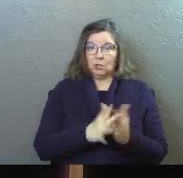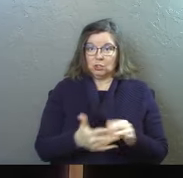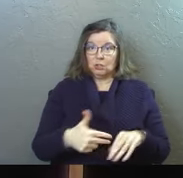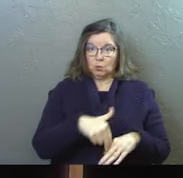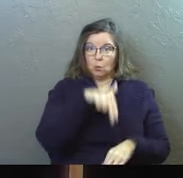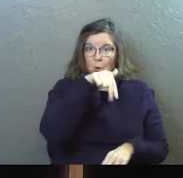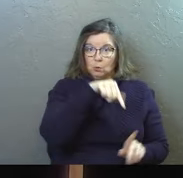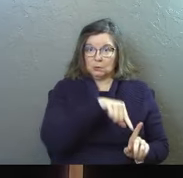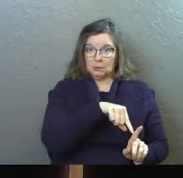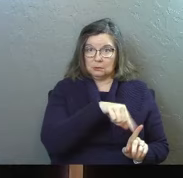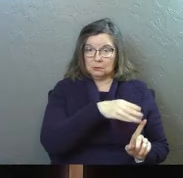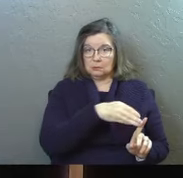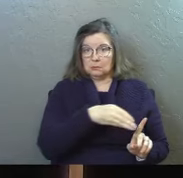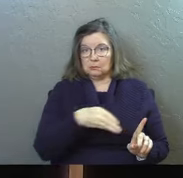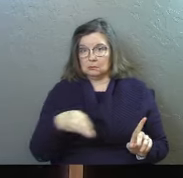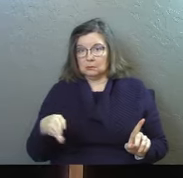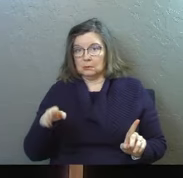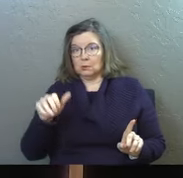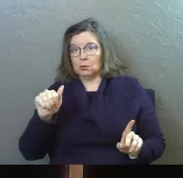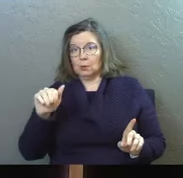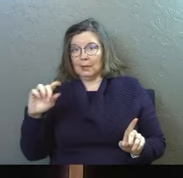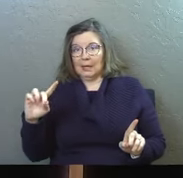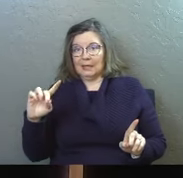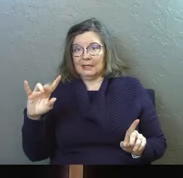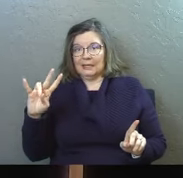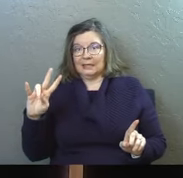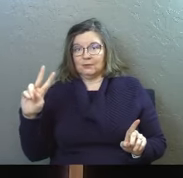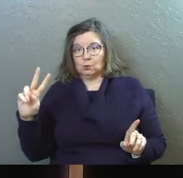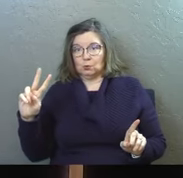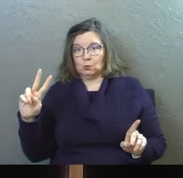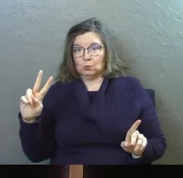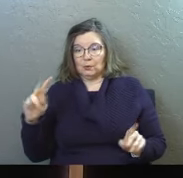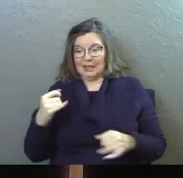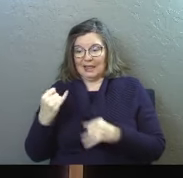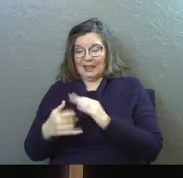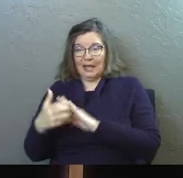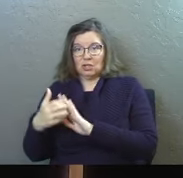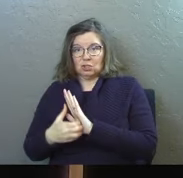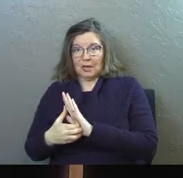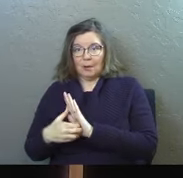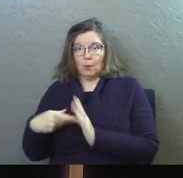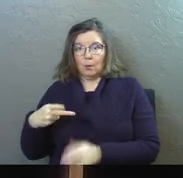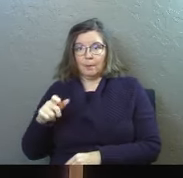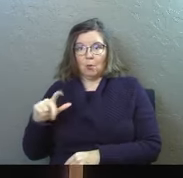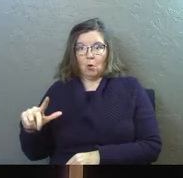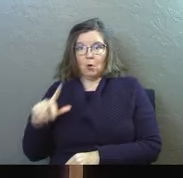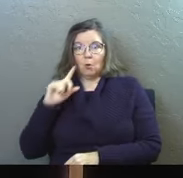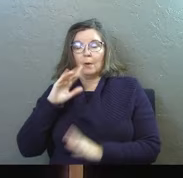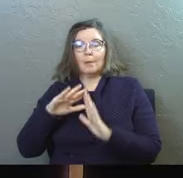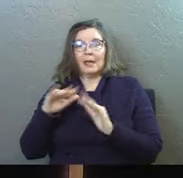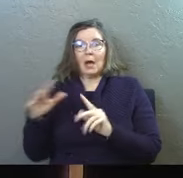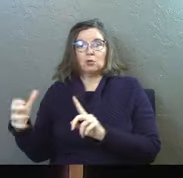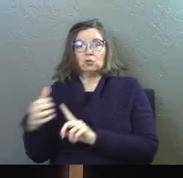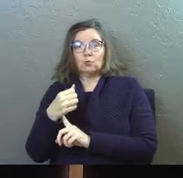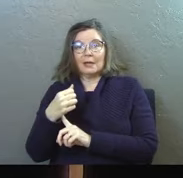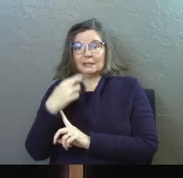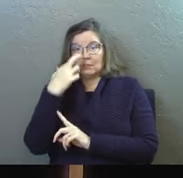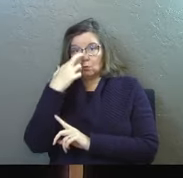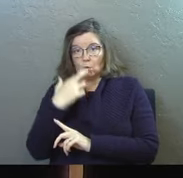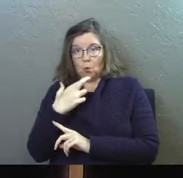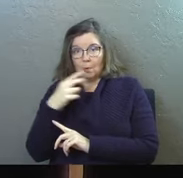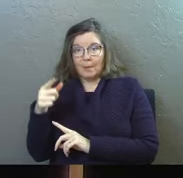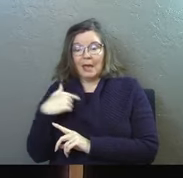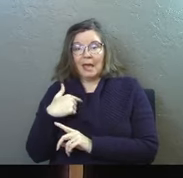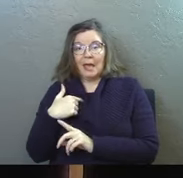from the dead until AD 72, you're going to leave and the last chapter is going to be Paul is going to be in house arrest in Rome